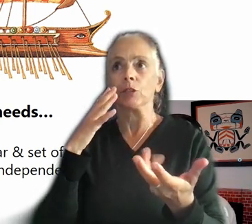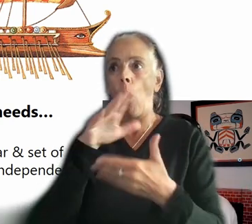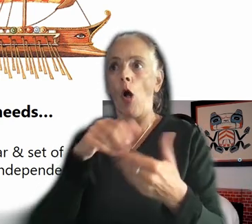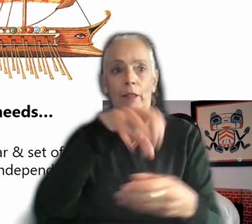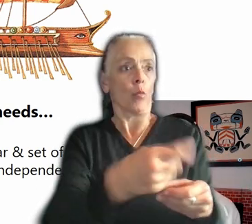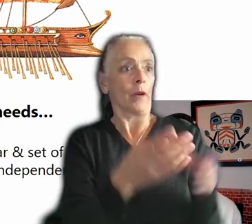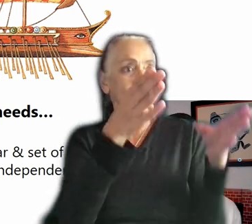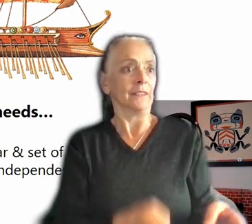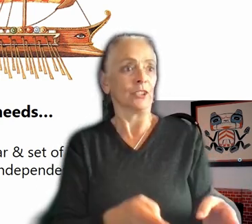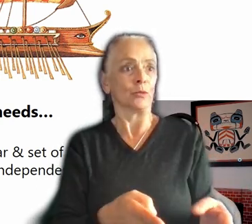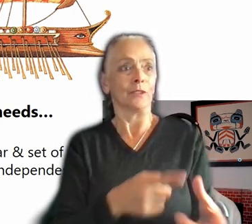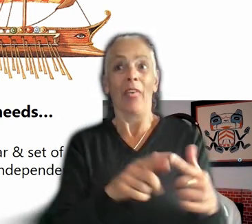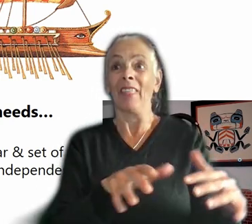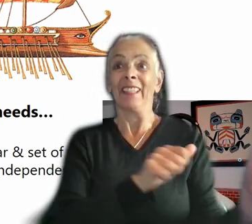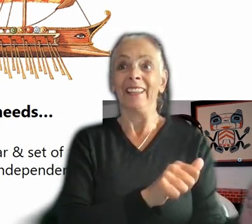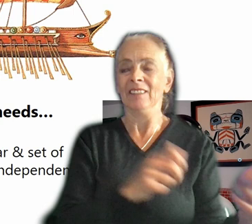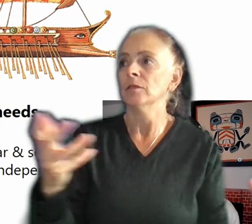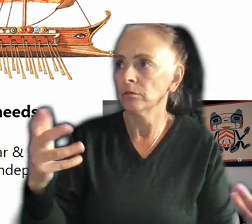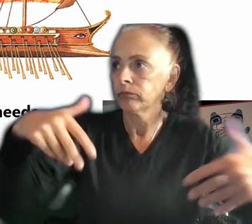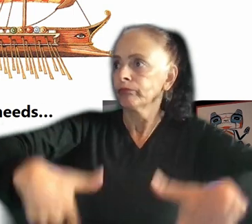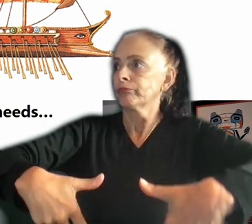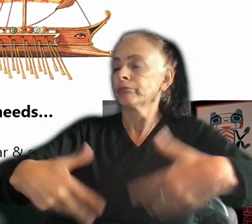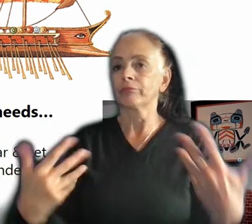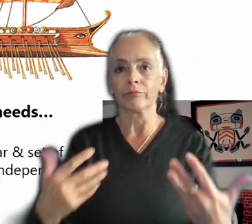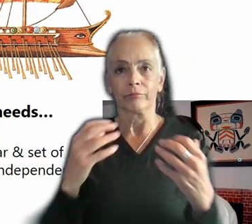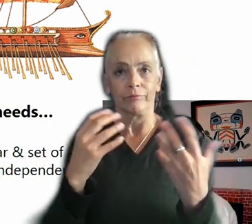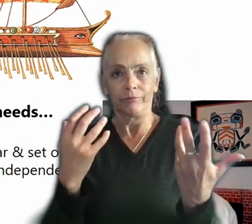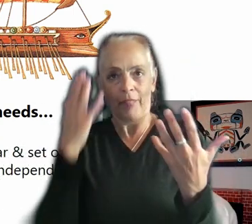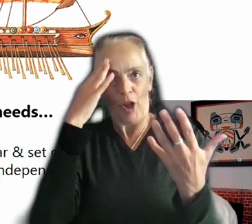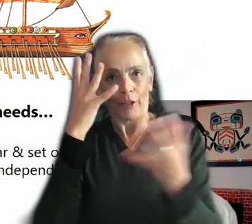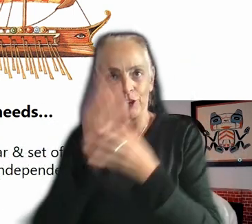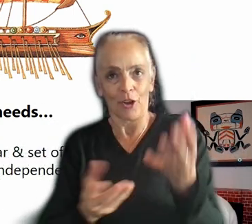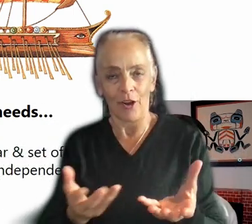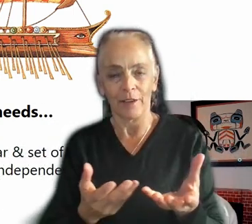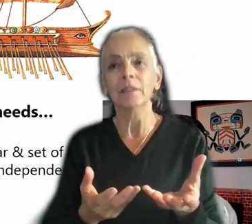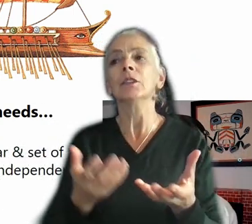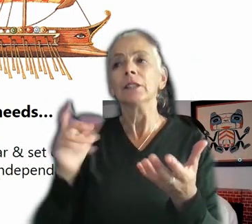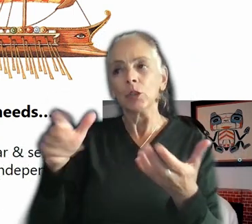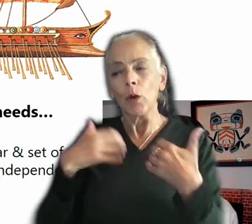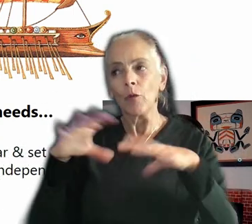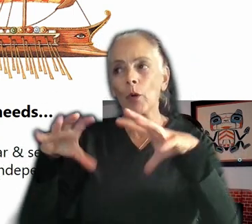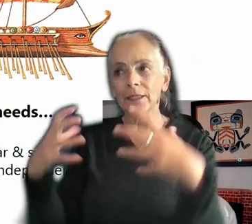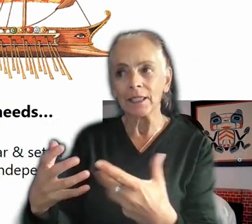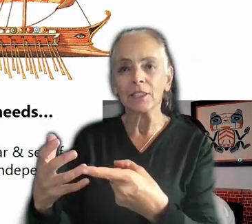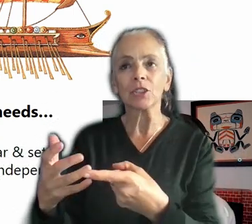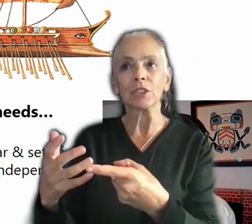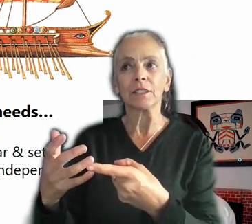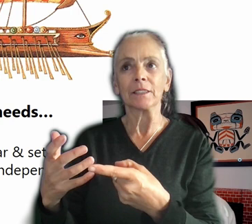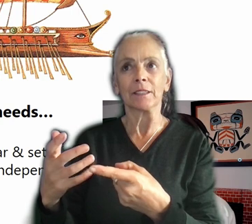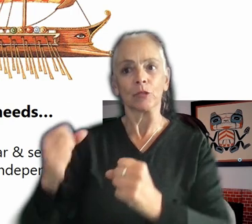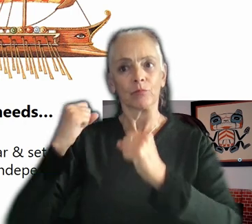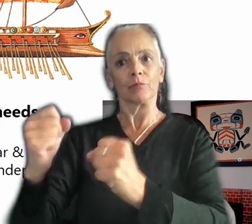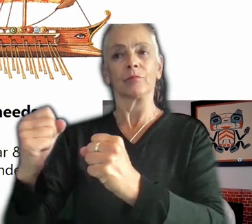that knowledge leaves with them. The organization needs to be resilient. The organization needs to see individuals not as snowflakes,